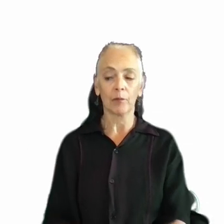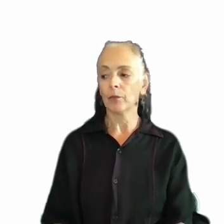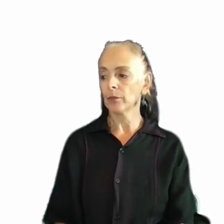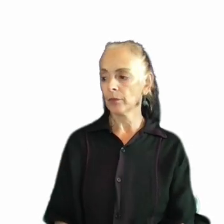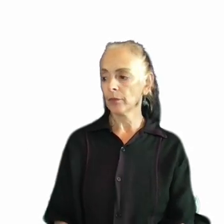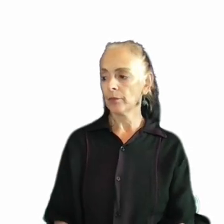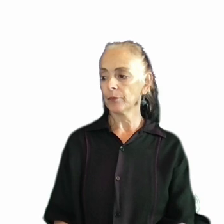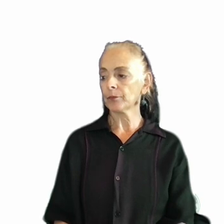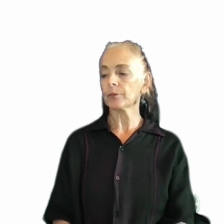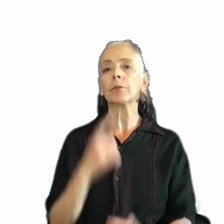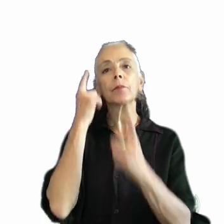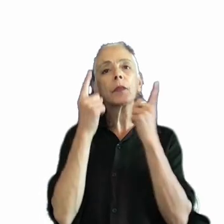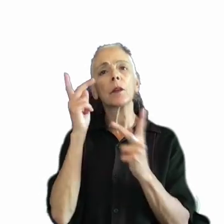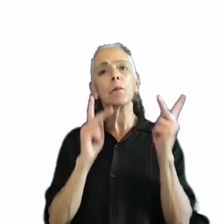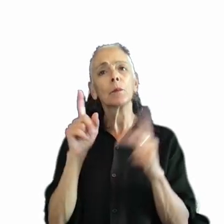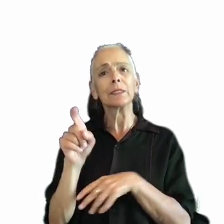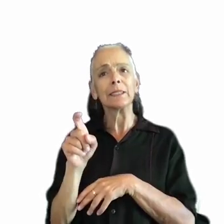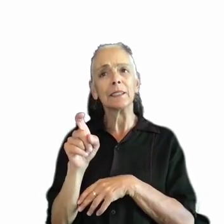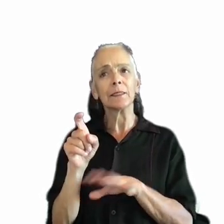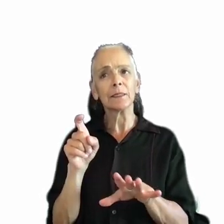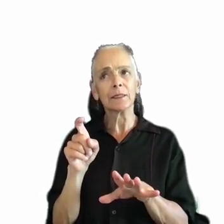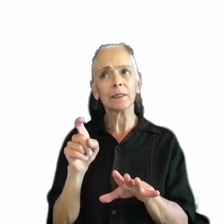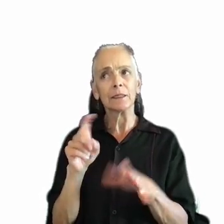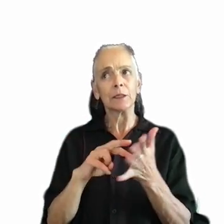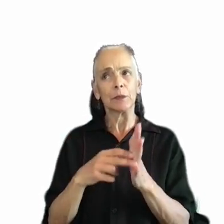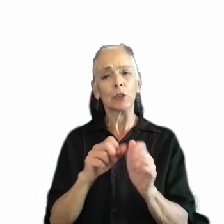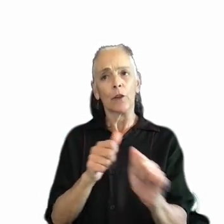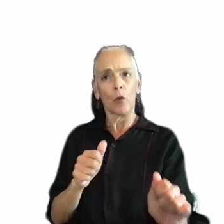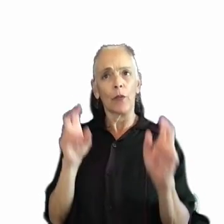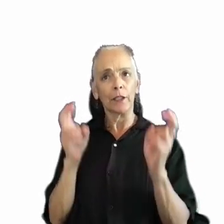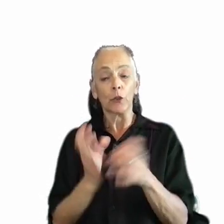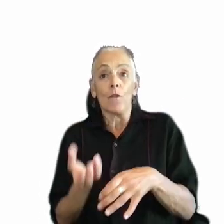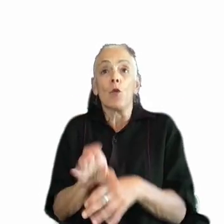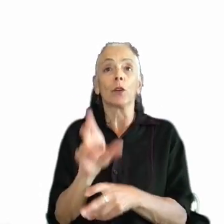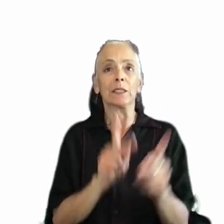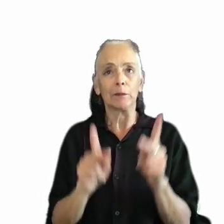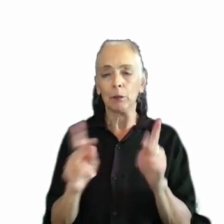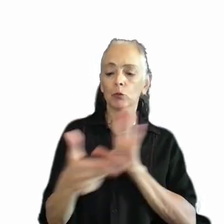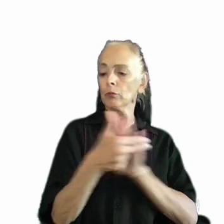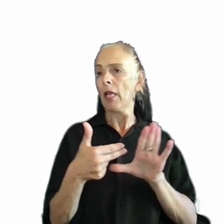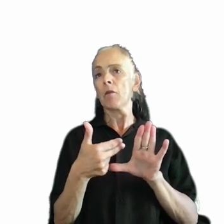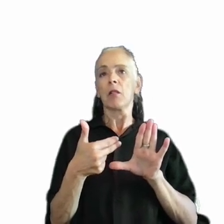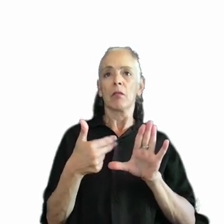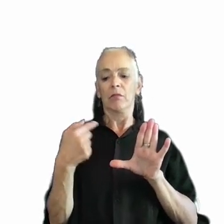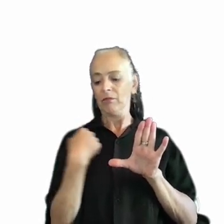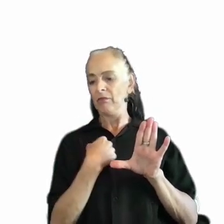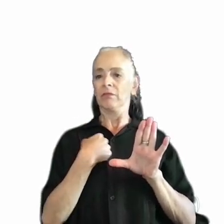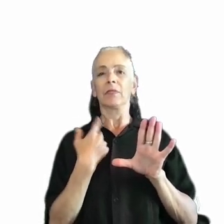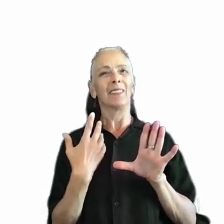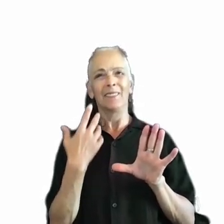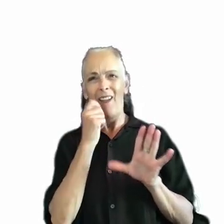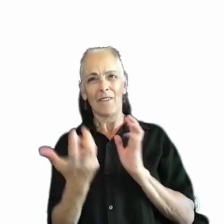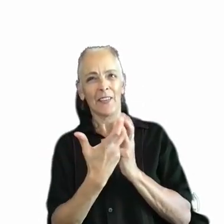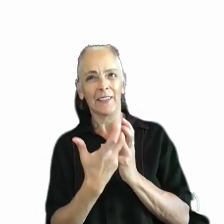By considering people's needs first and foremost, we can also avoid the issue of forcing people to claim identities that don't fit them just to get their needs